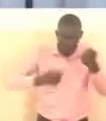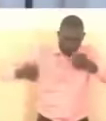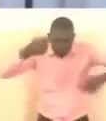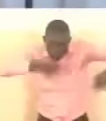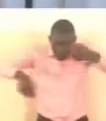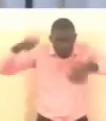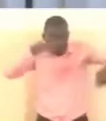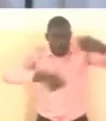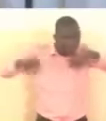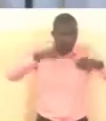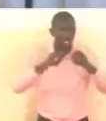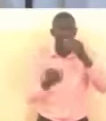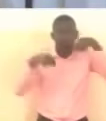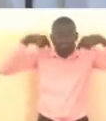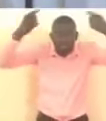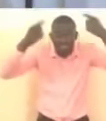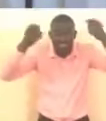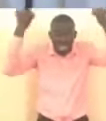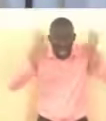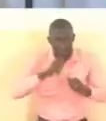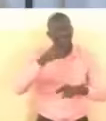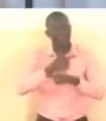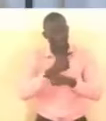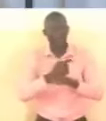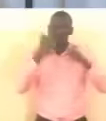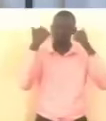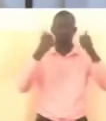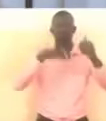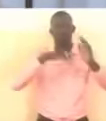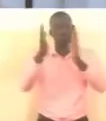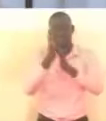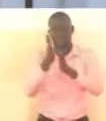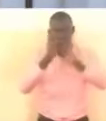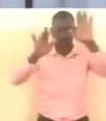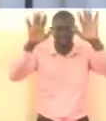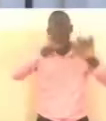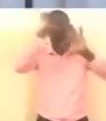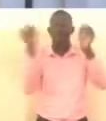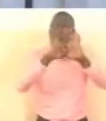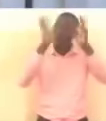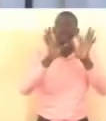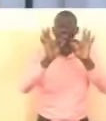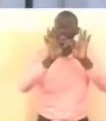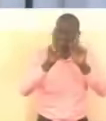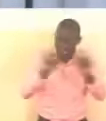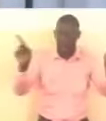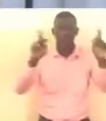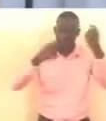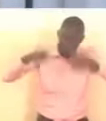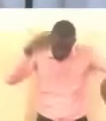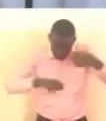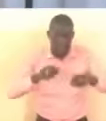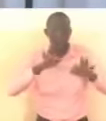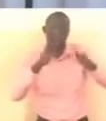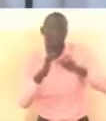to the successes registered in the year this goes across all sectors and all types of contributions